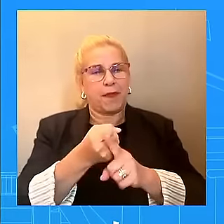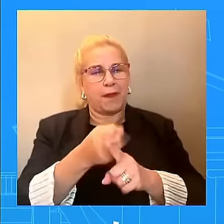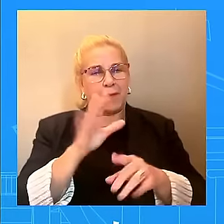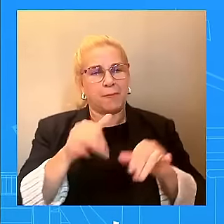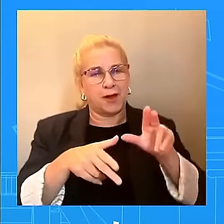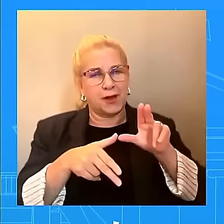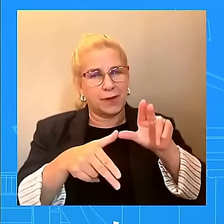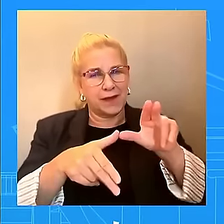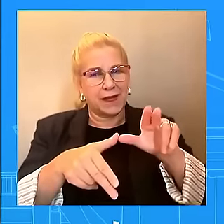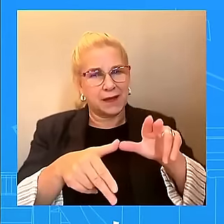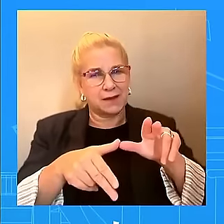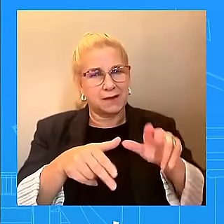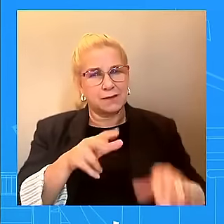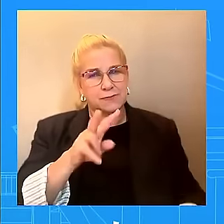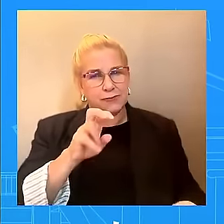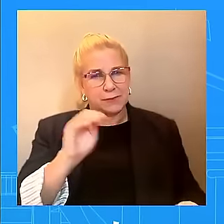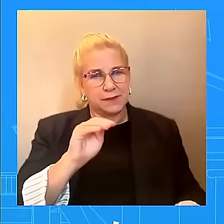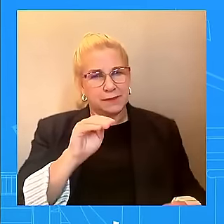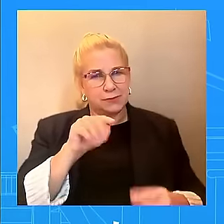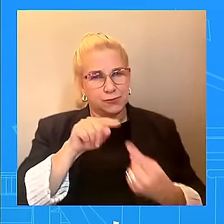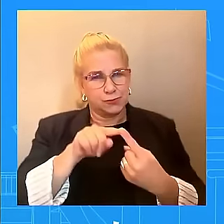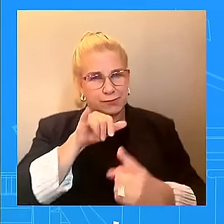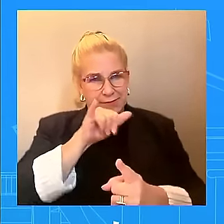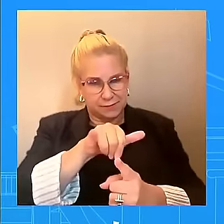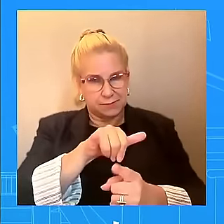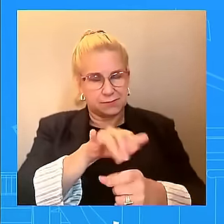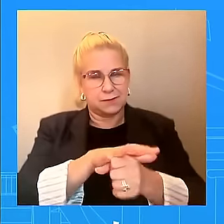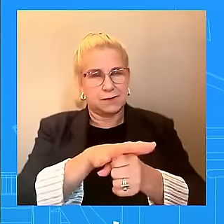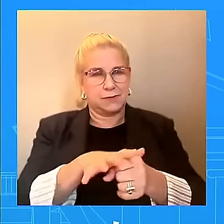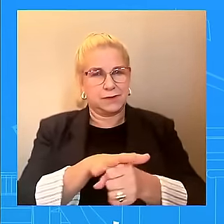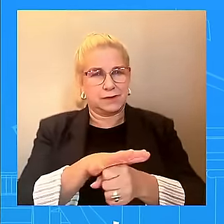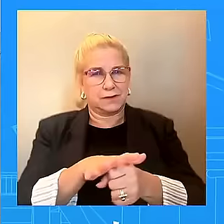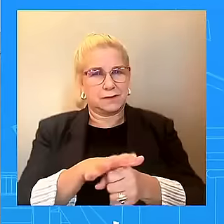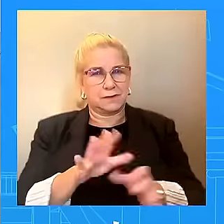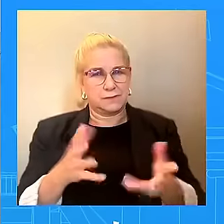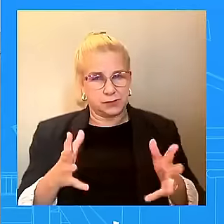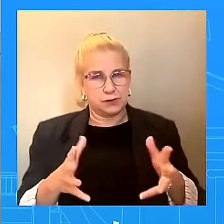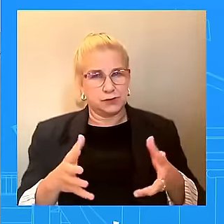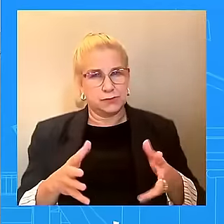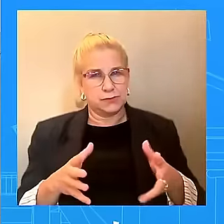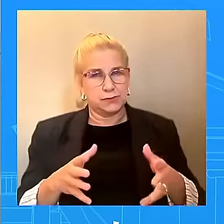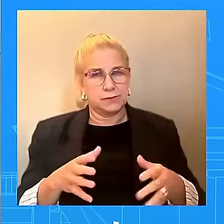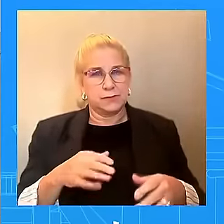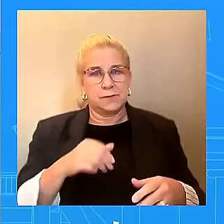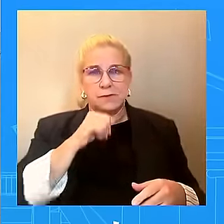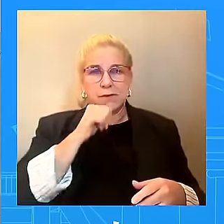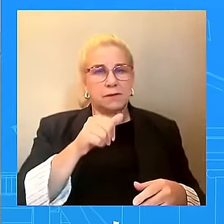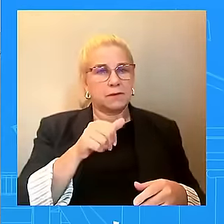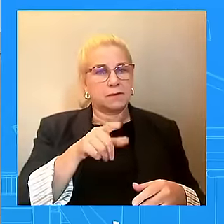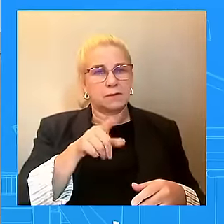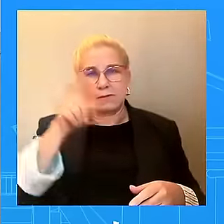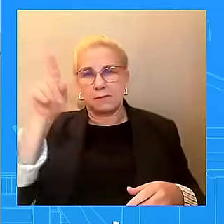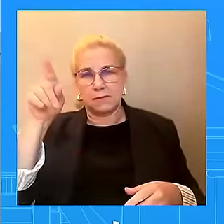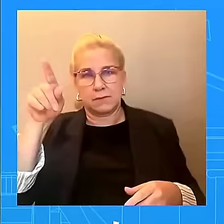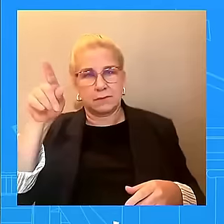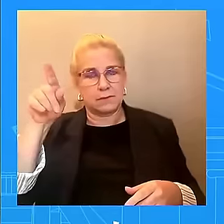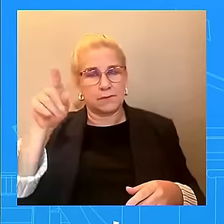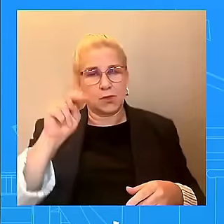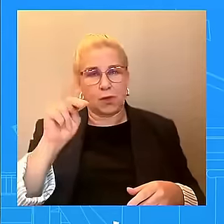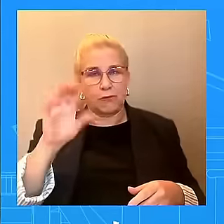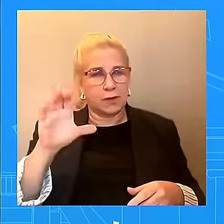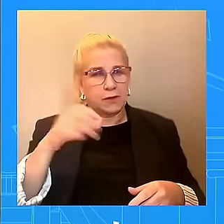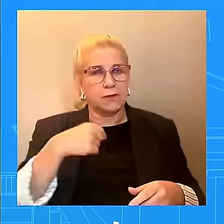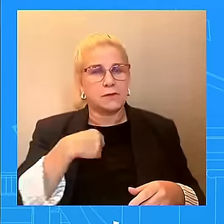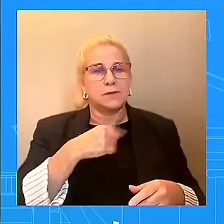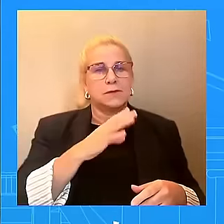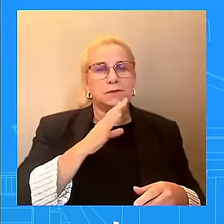People are deciding not to. President Biden, that's letter to Congress that there's not enough money to help people in North We're talking about the SBA disaster loan. That's money